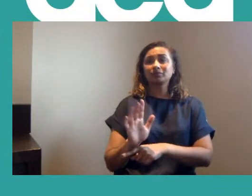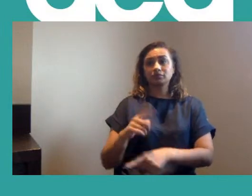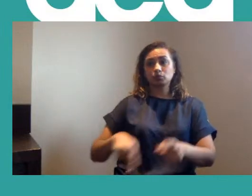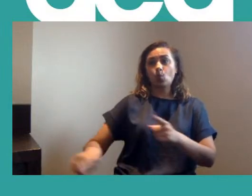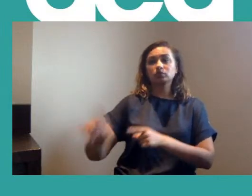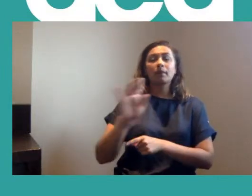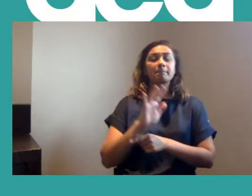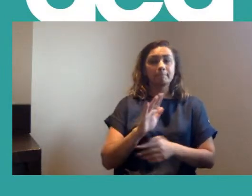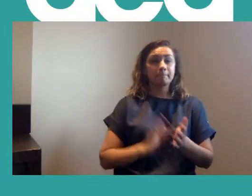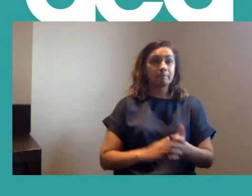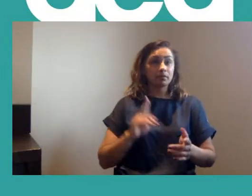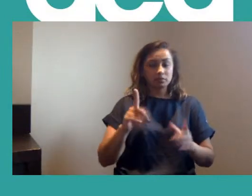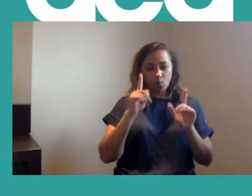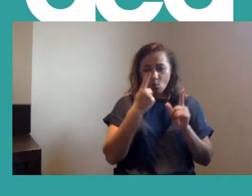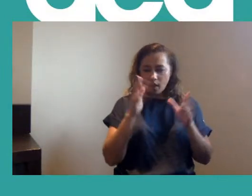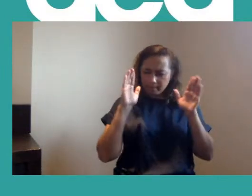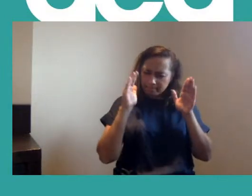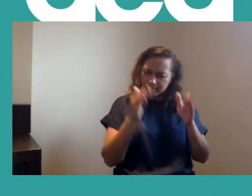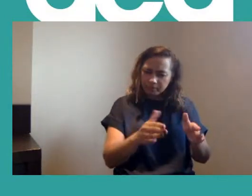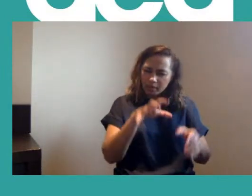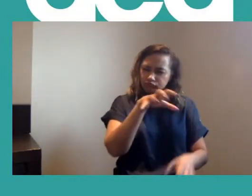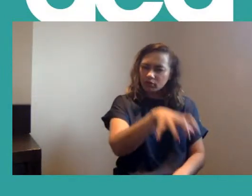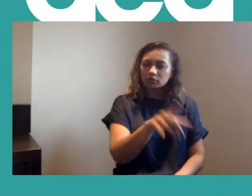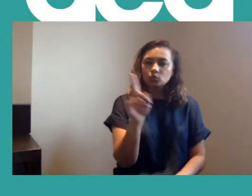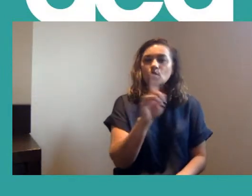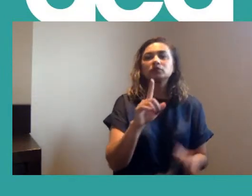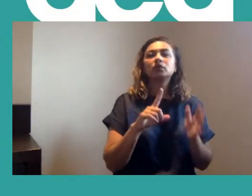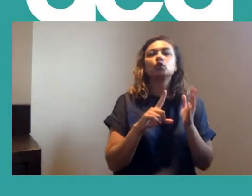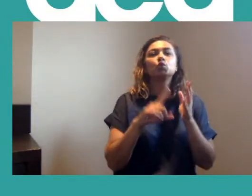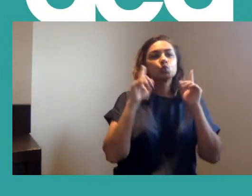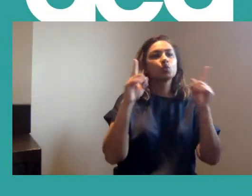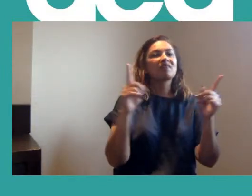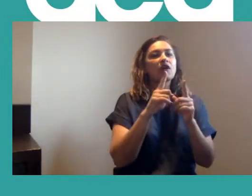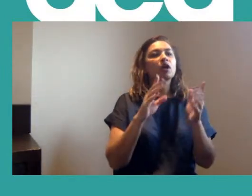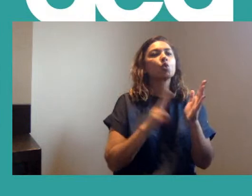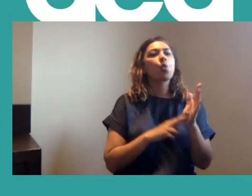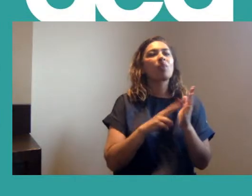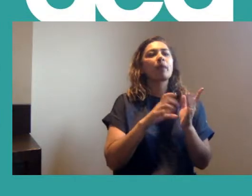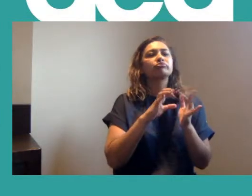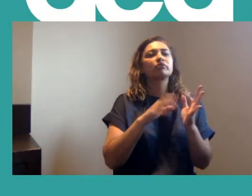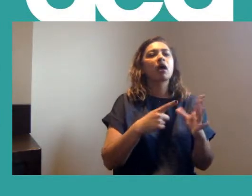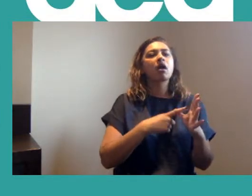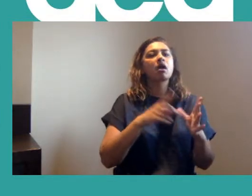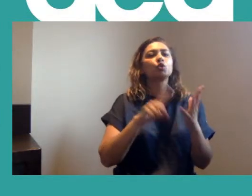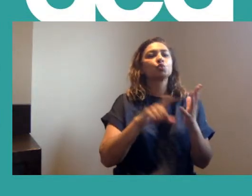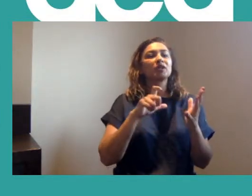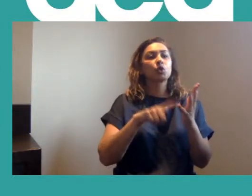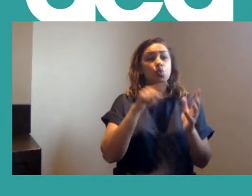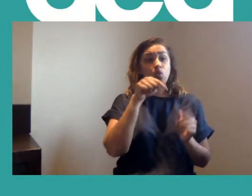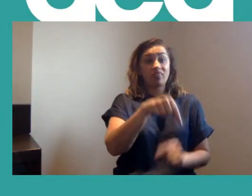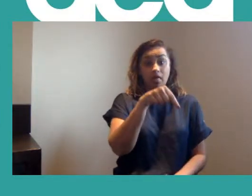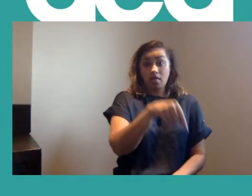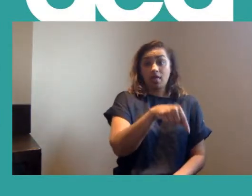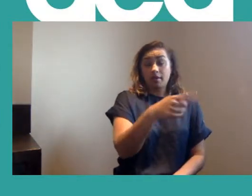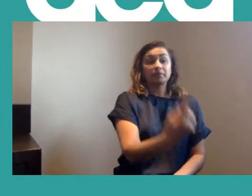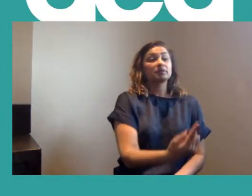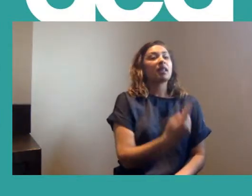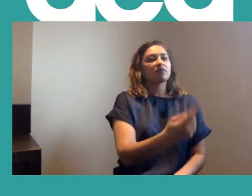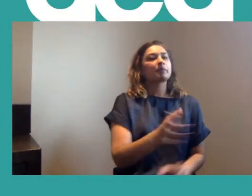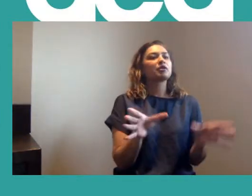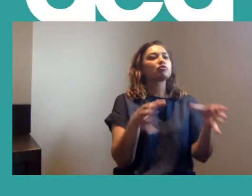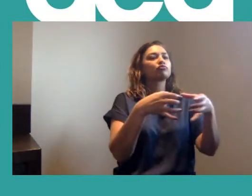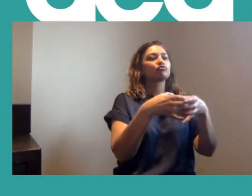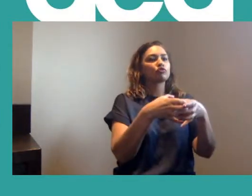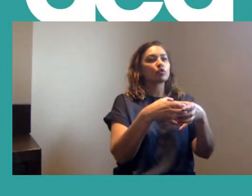draw attention to one branch in particular, which is the University of Northumbria's UCU branch. They put a group